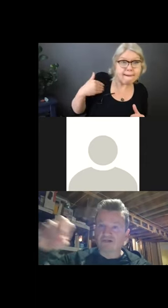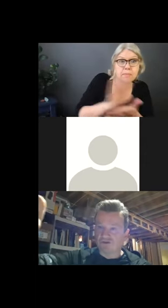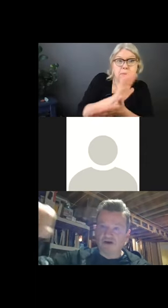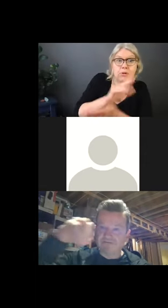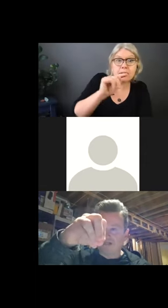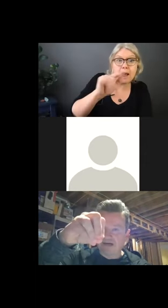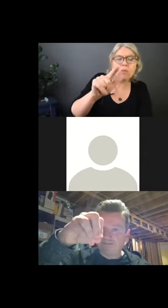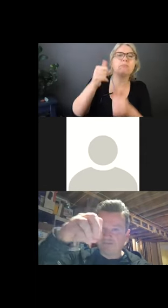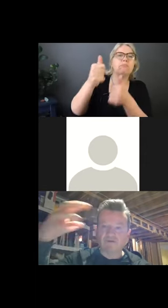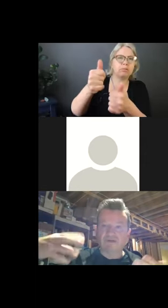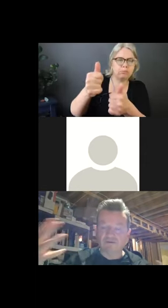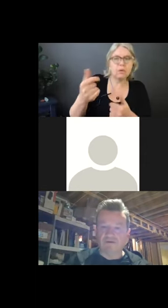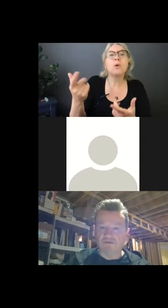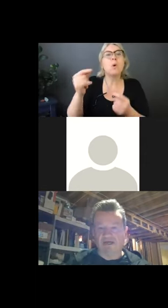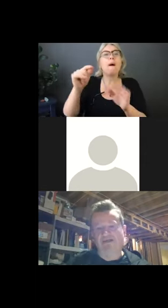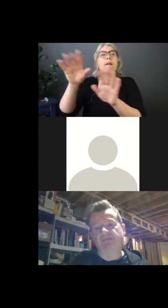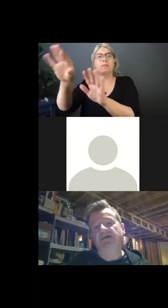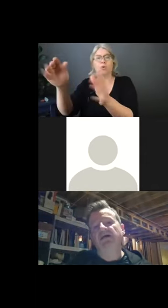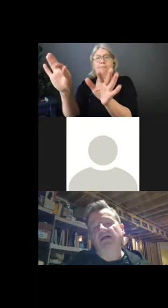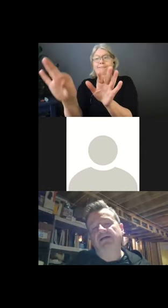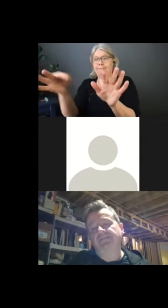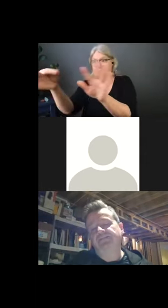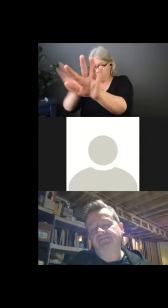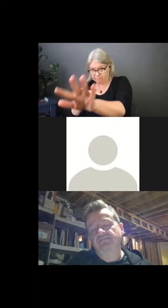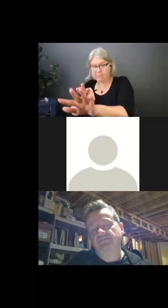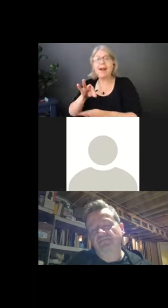and turn off the tap so that you don't end up